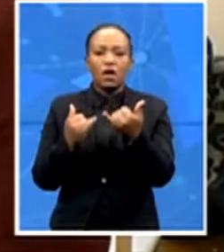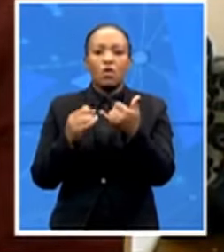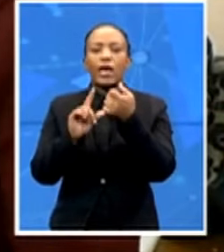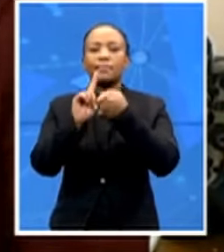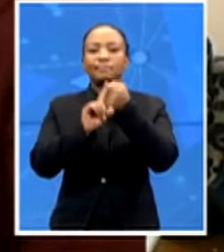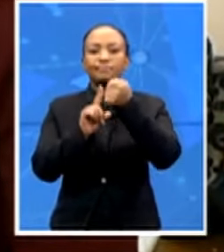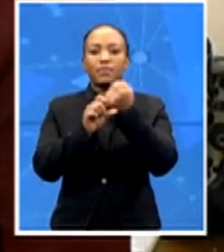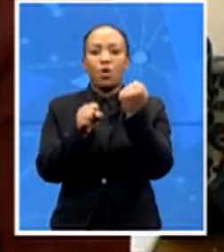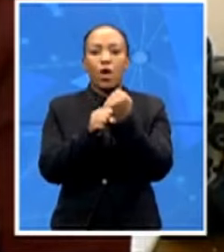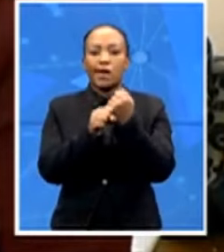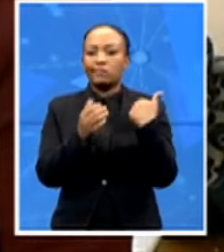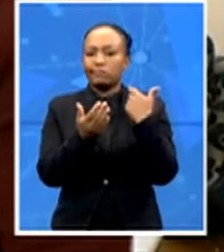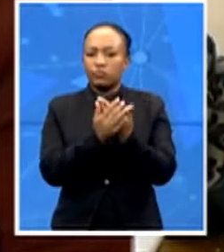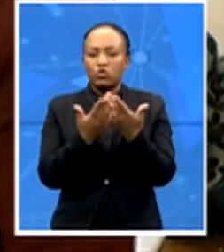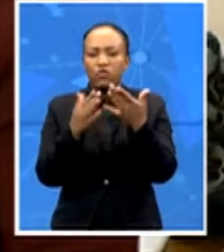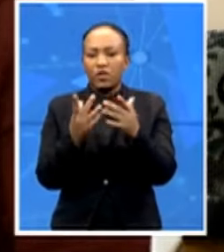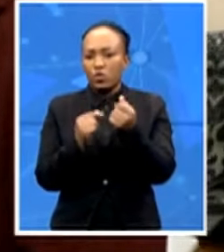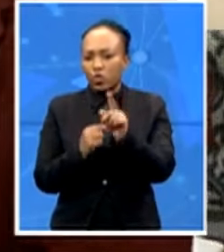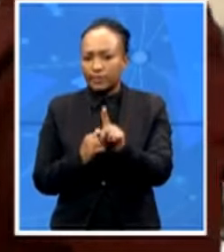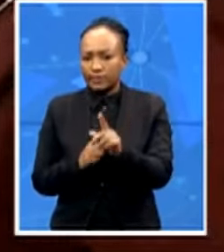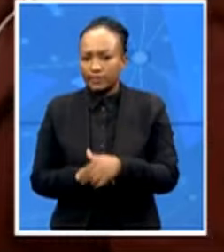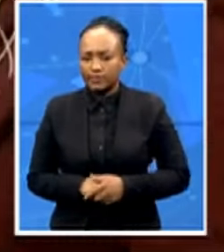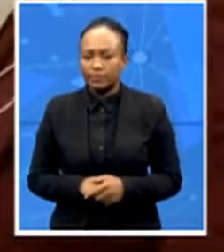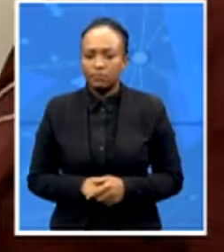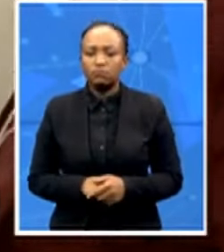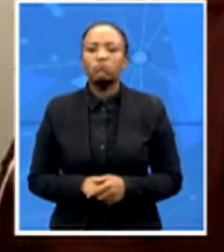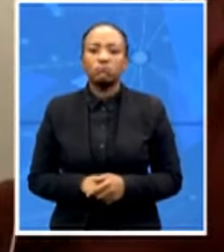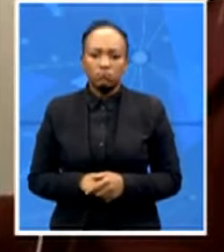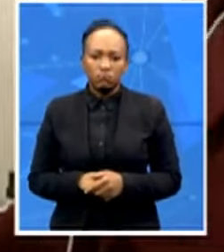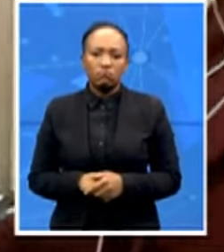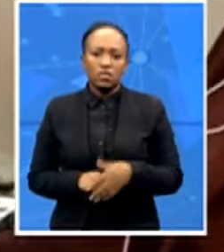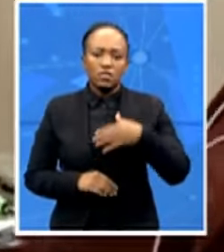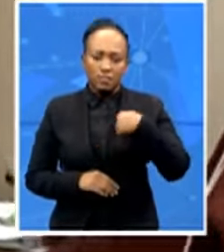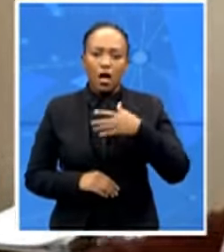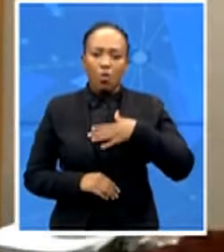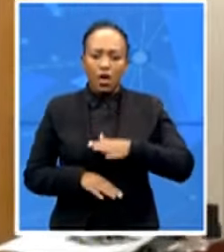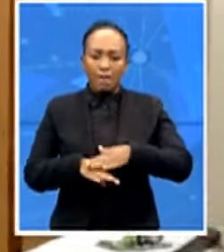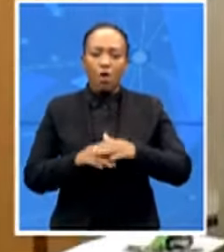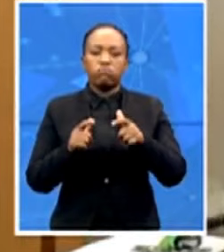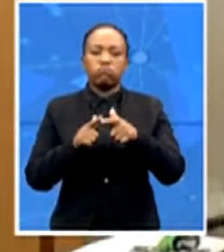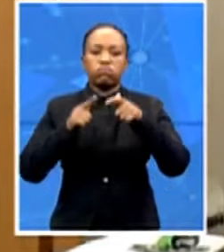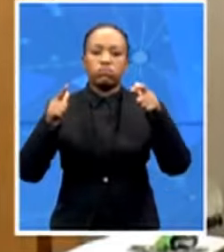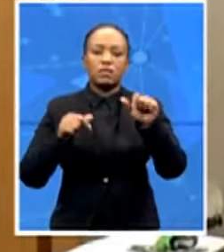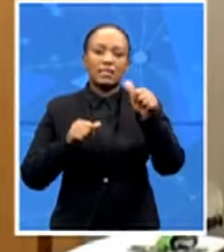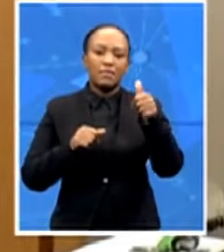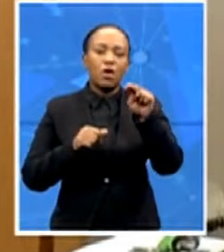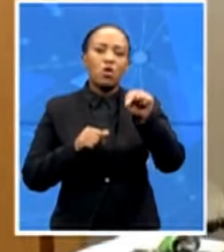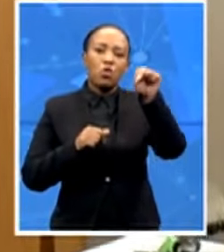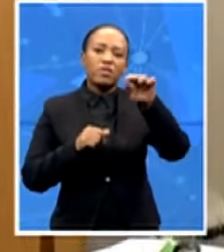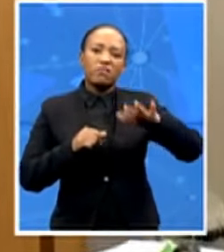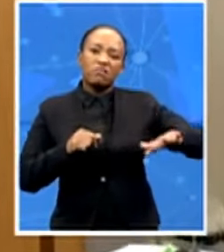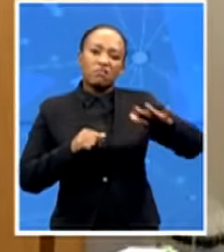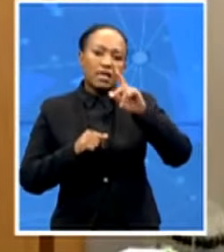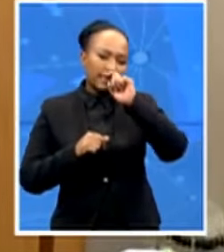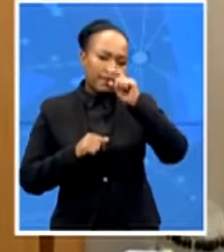Definitely I definitely would love for it to expand over the northern suburbs over the western cape over the country I think that it's important for all